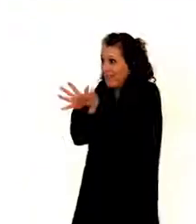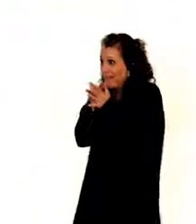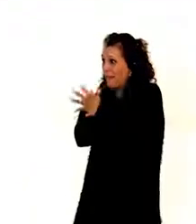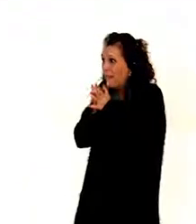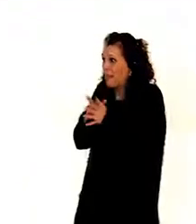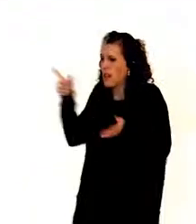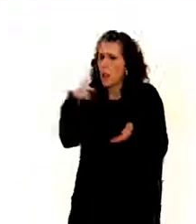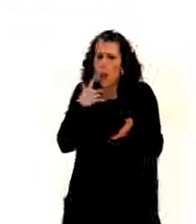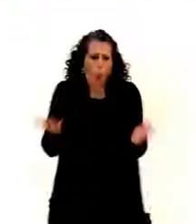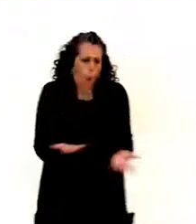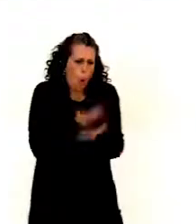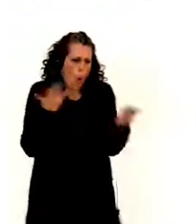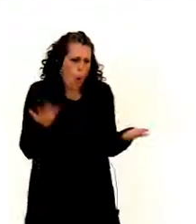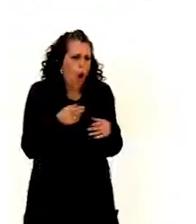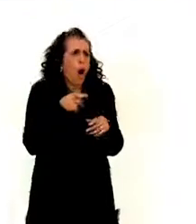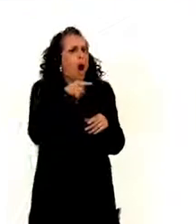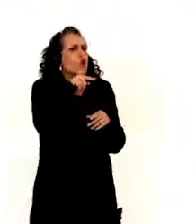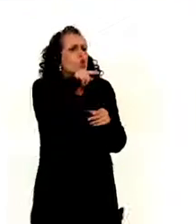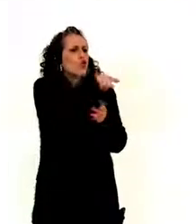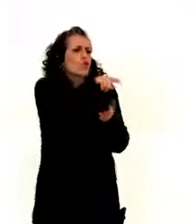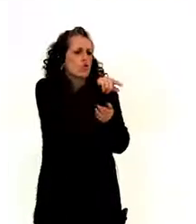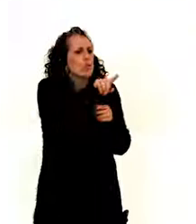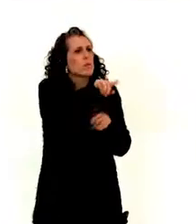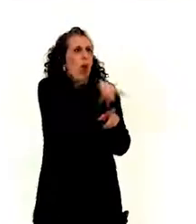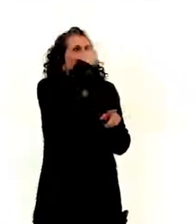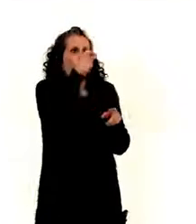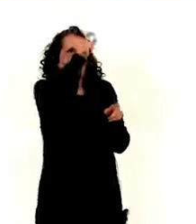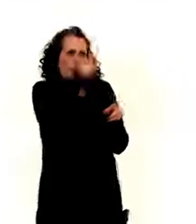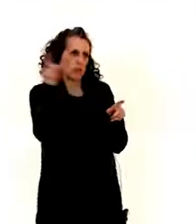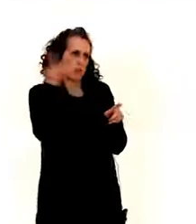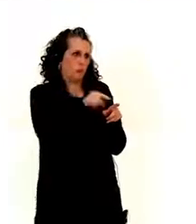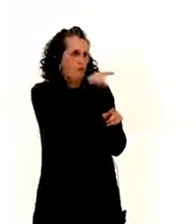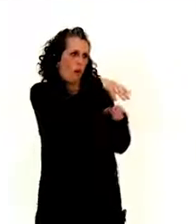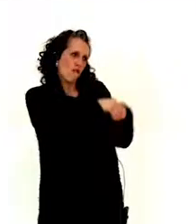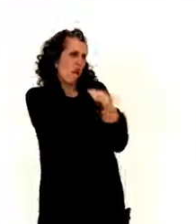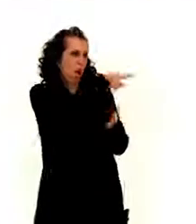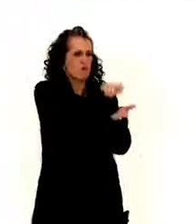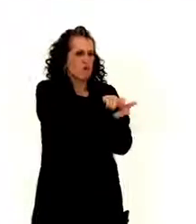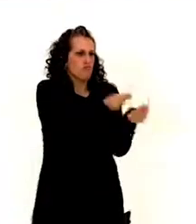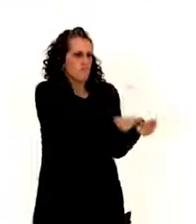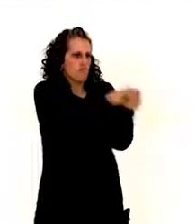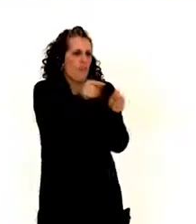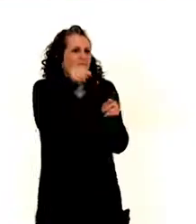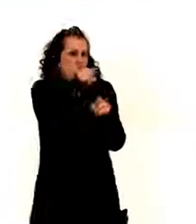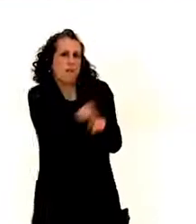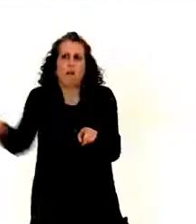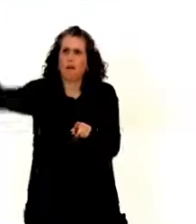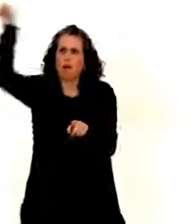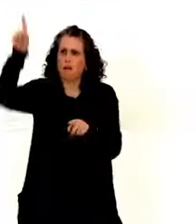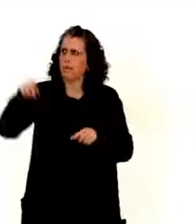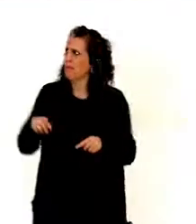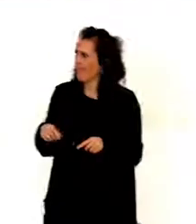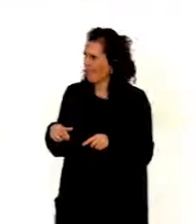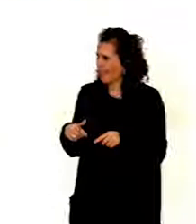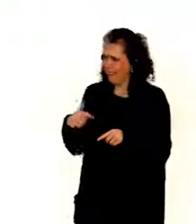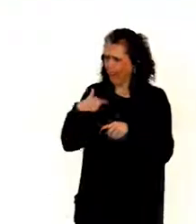like, well, why don't you authorize somebody to go to the second floor to the office? And she's like, well, how much income per year I make? It's